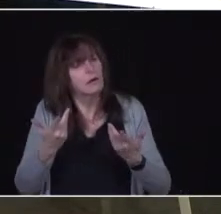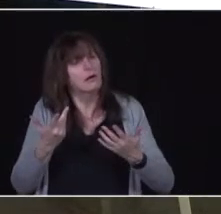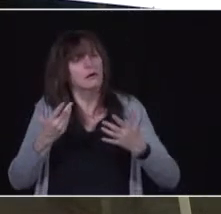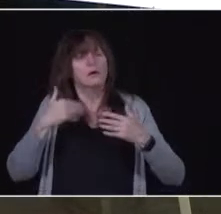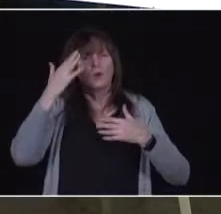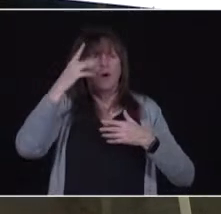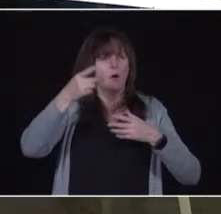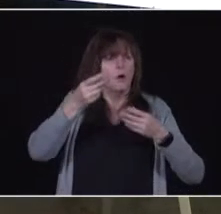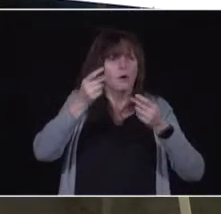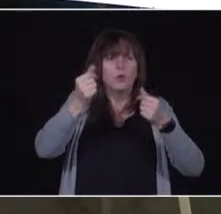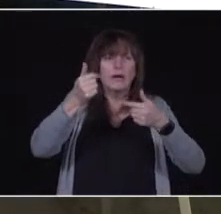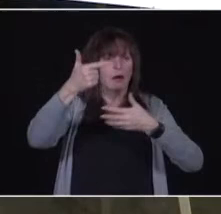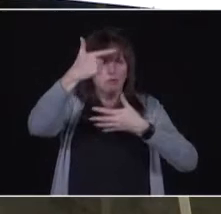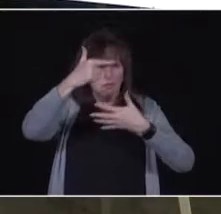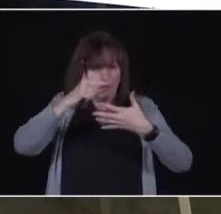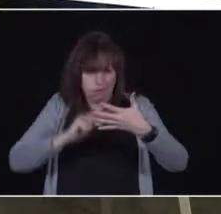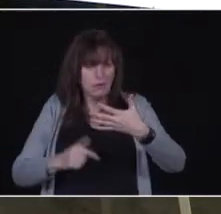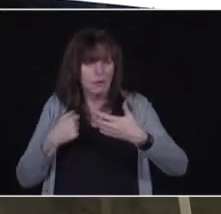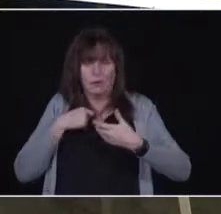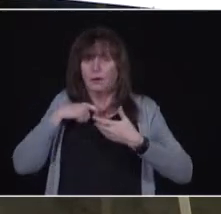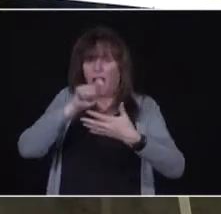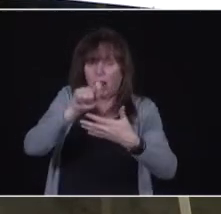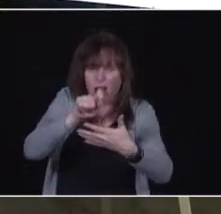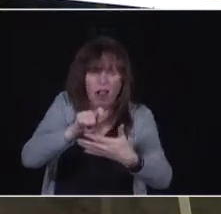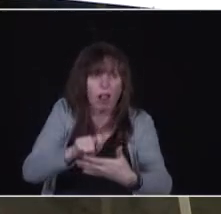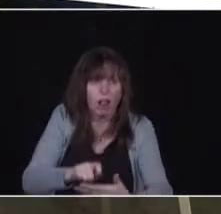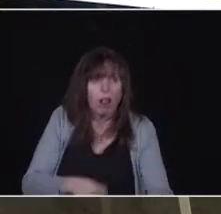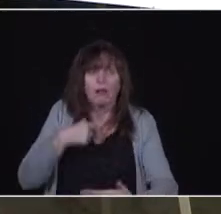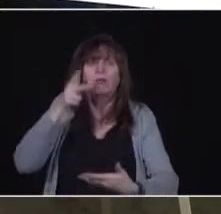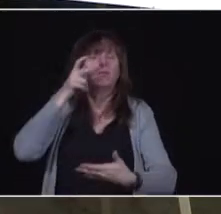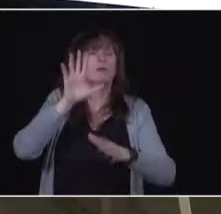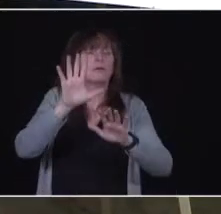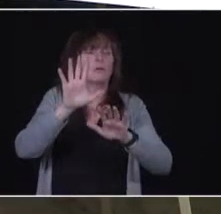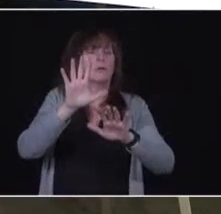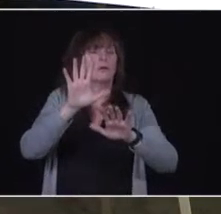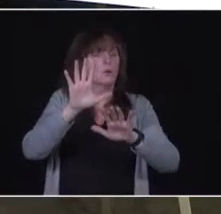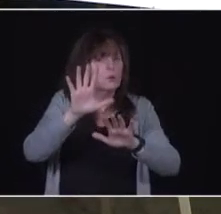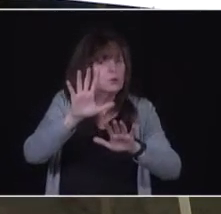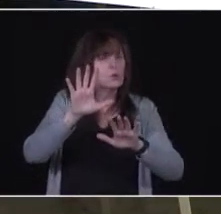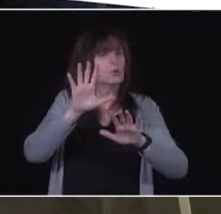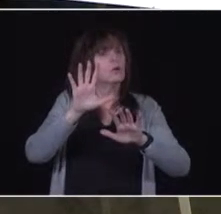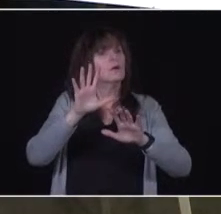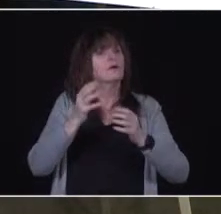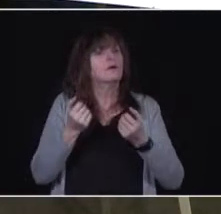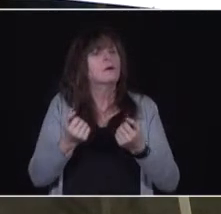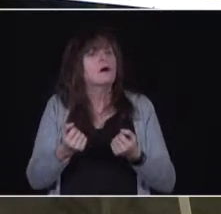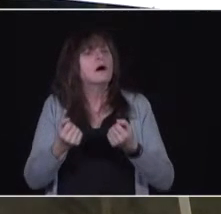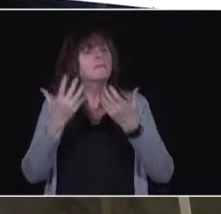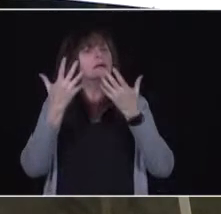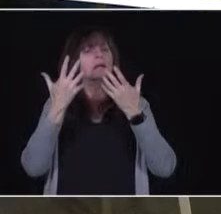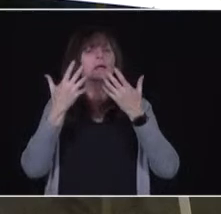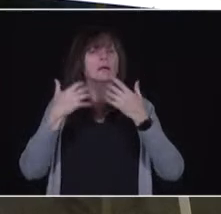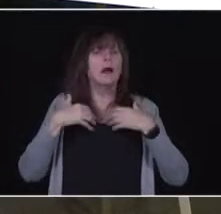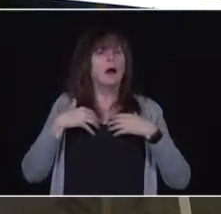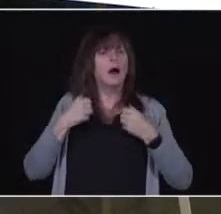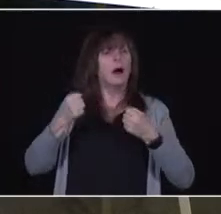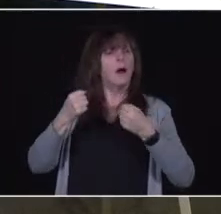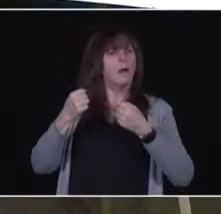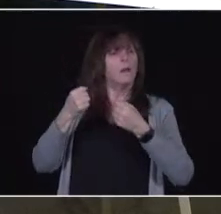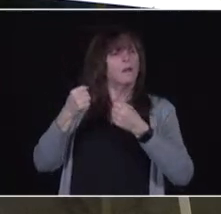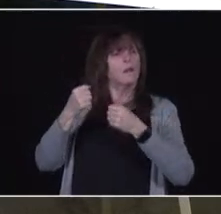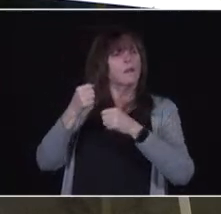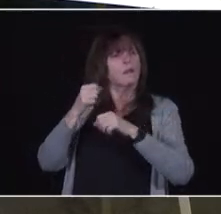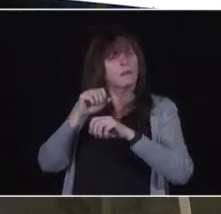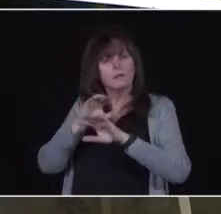us to keep up. We don't know how many health professionals are participating in this, how many sites there will be across the province, how many